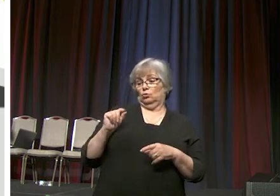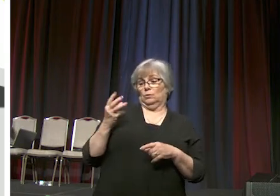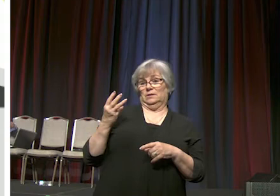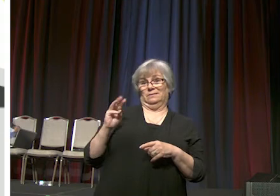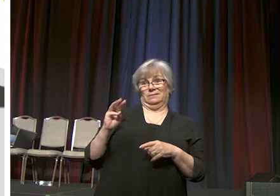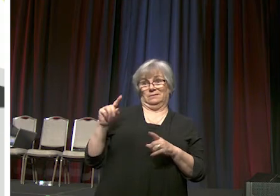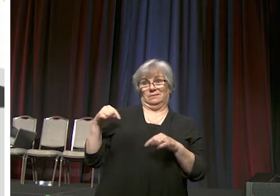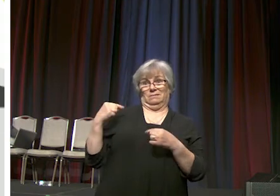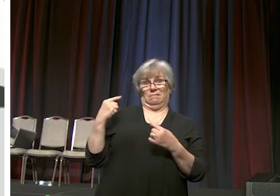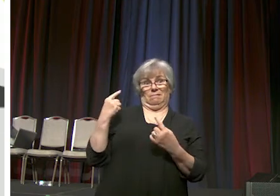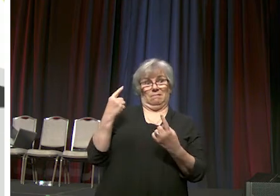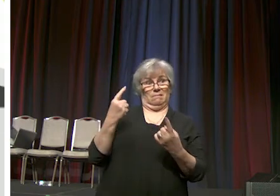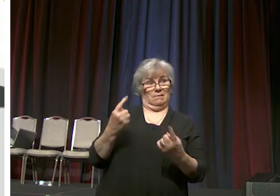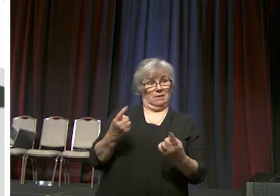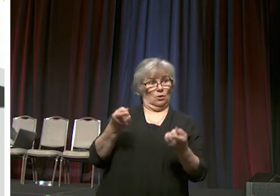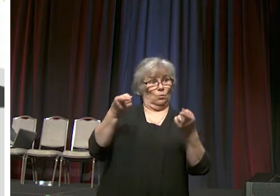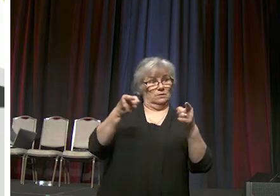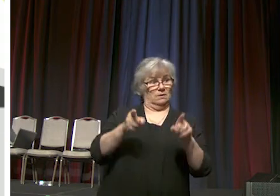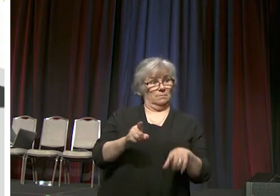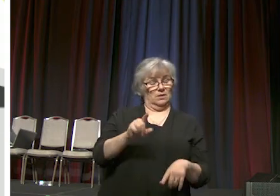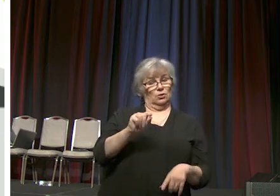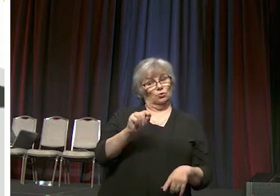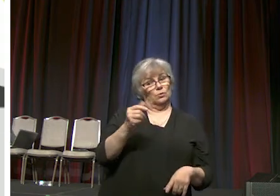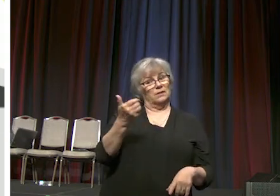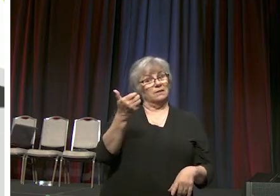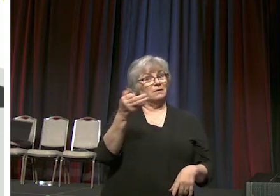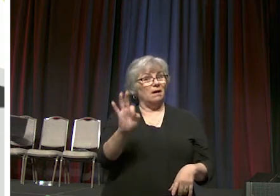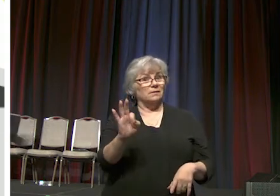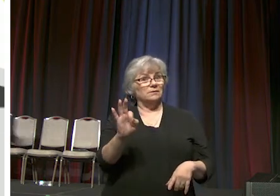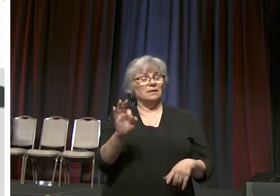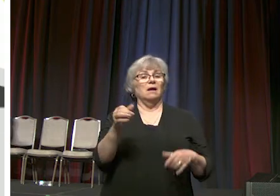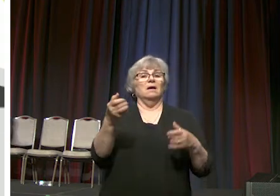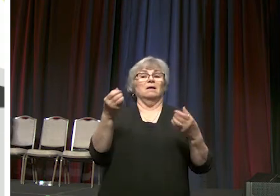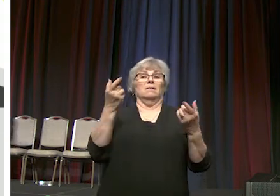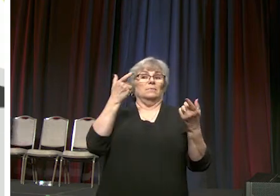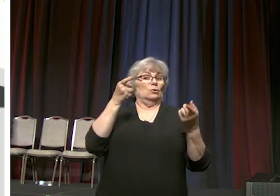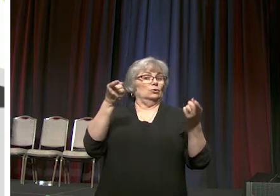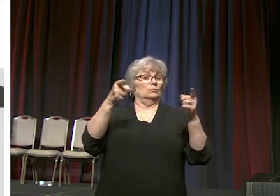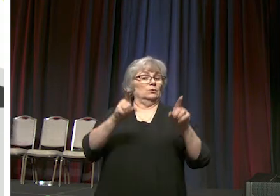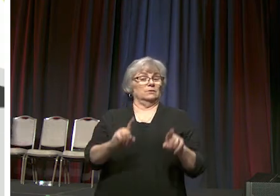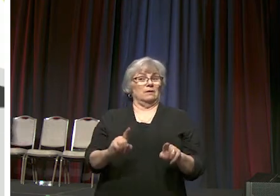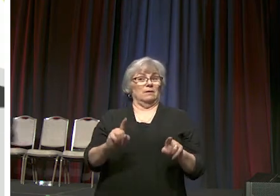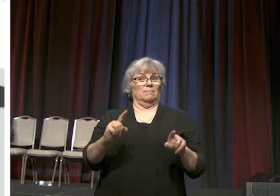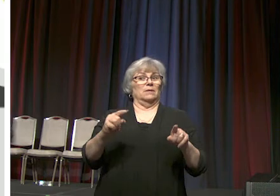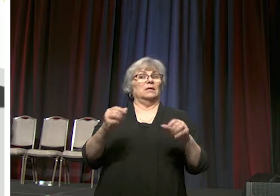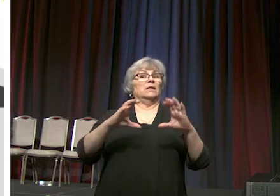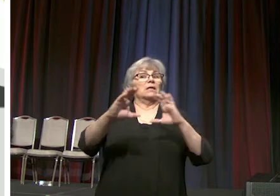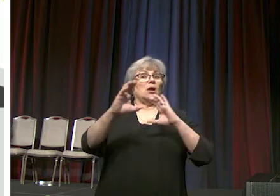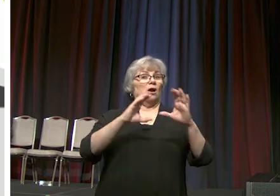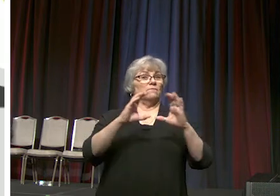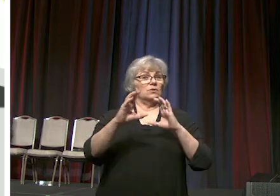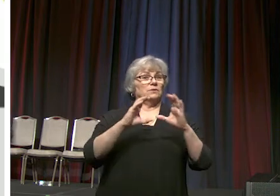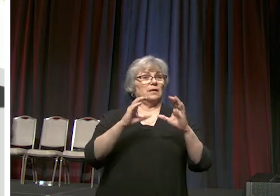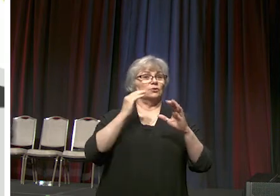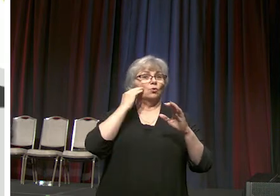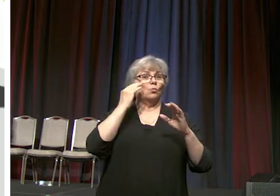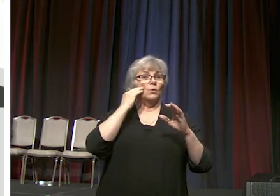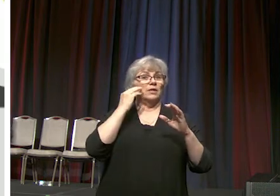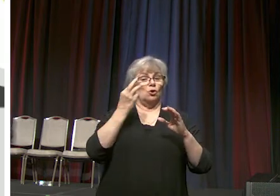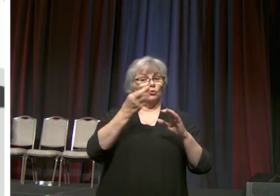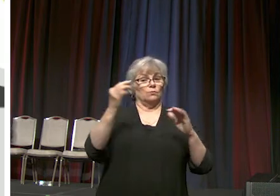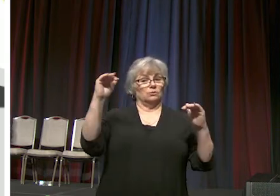in light of 2019 in light of the continual um conversation we hear about declining